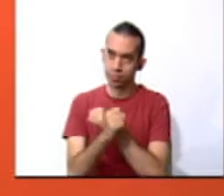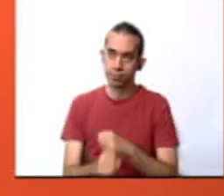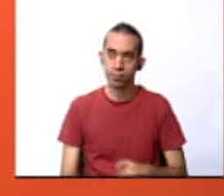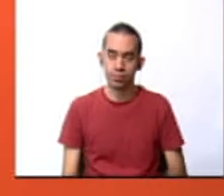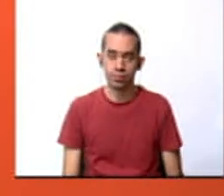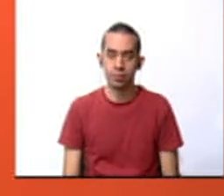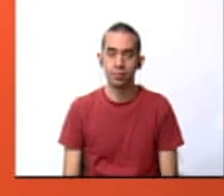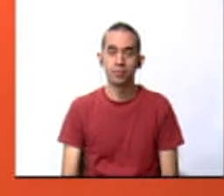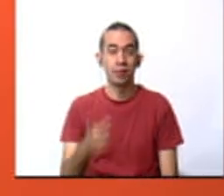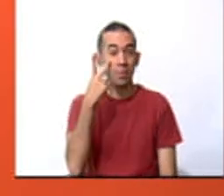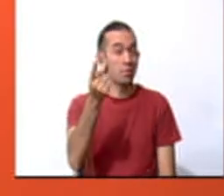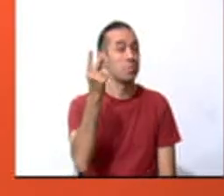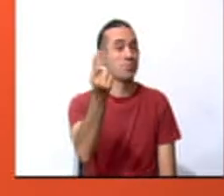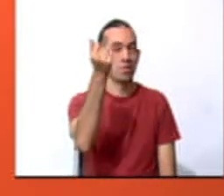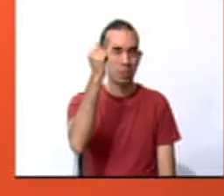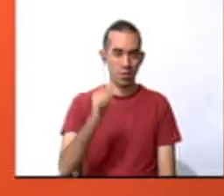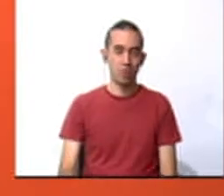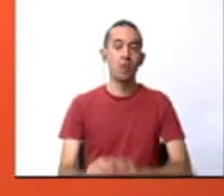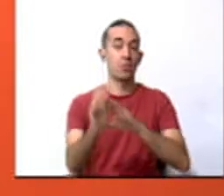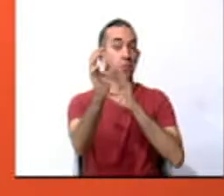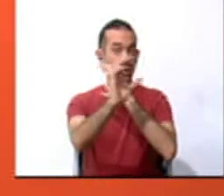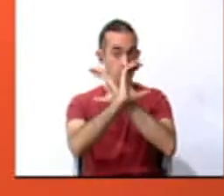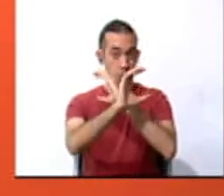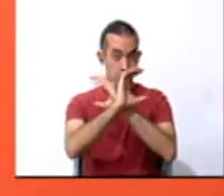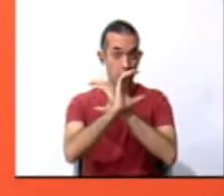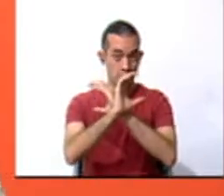See you soon, guys. Be careful.